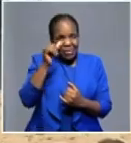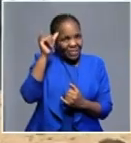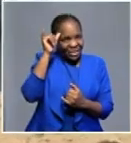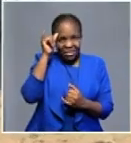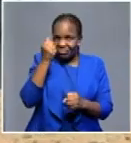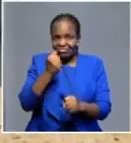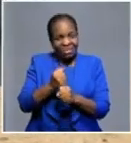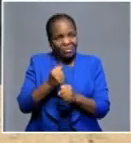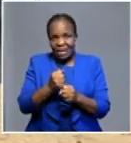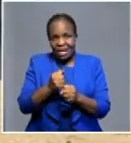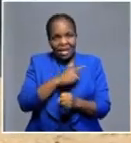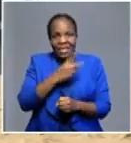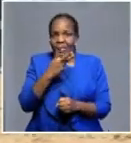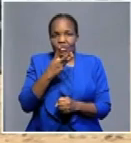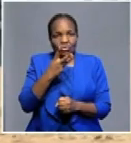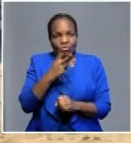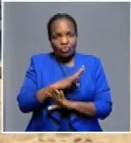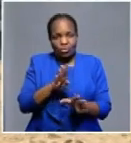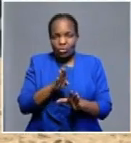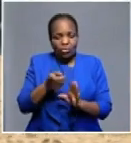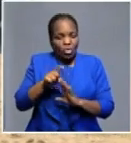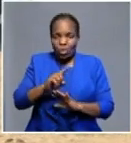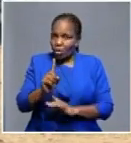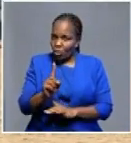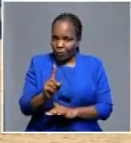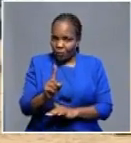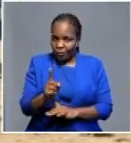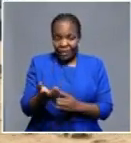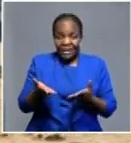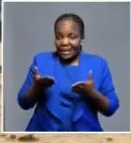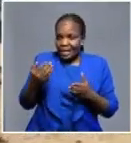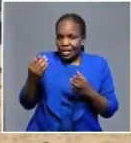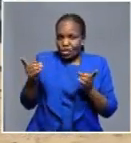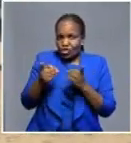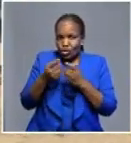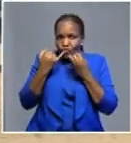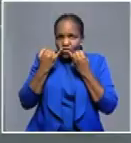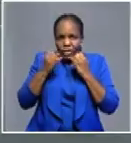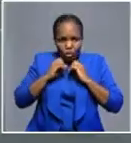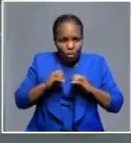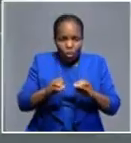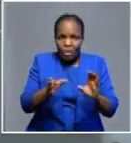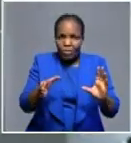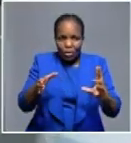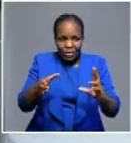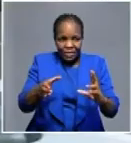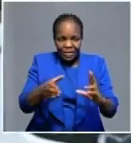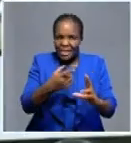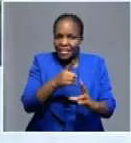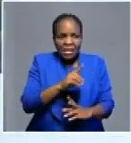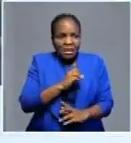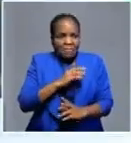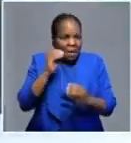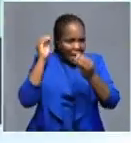So, therefore, this is the information we have conveyed recently to the public that they should not panic